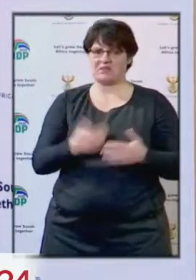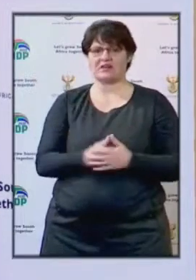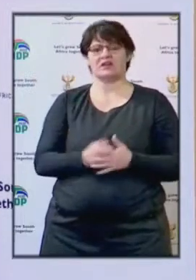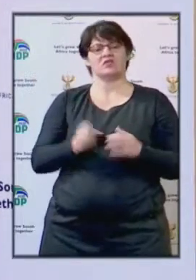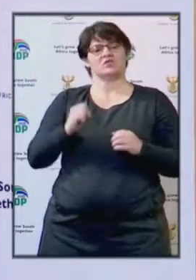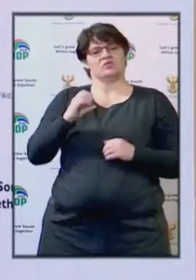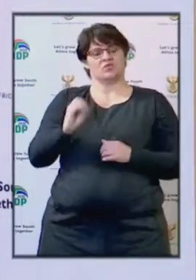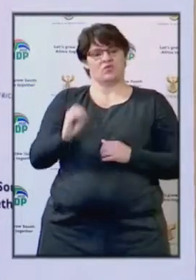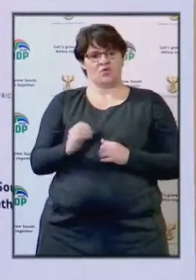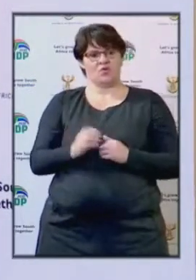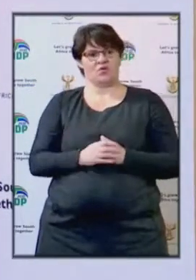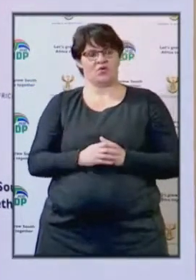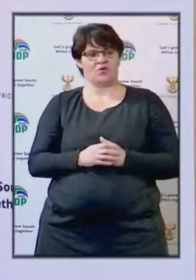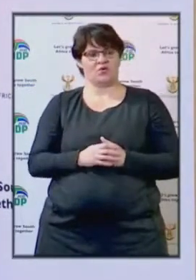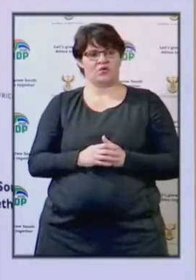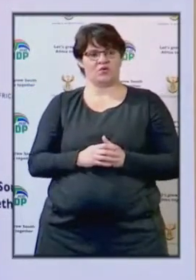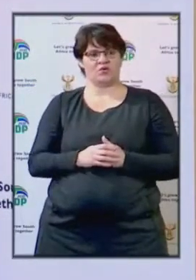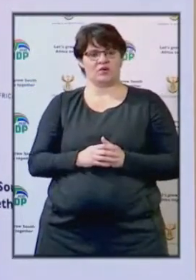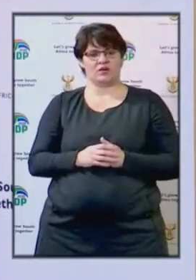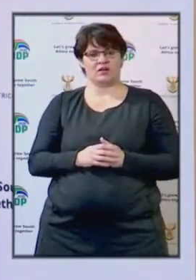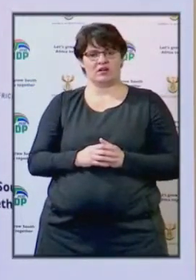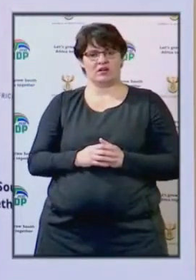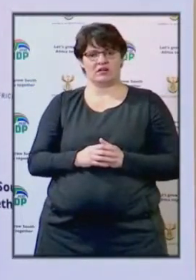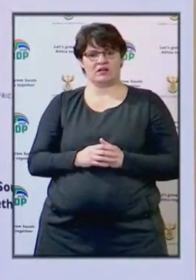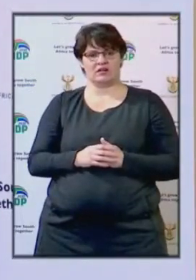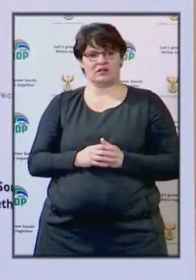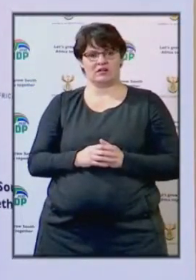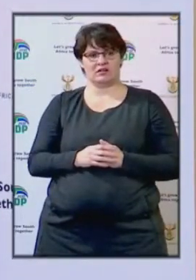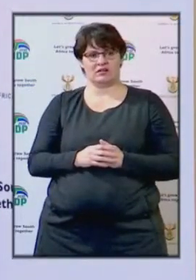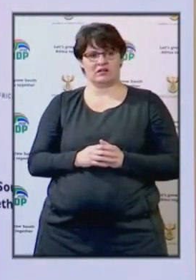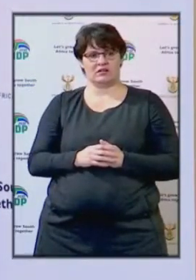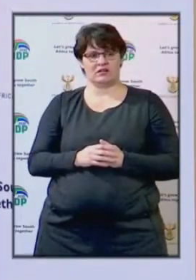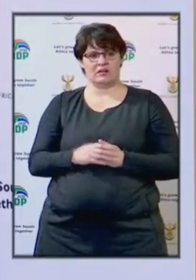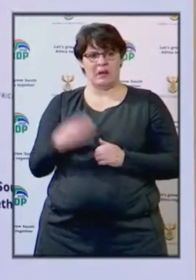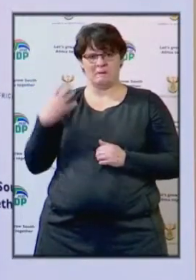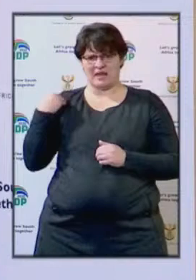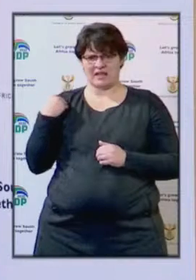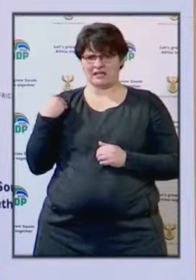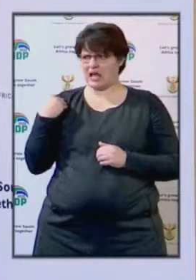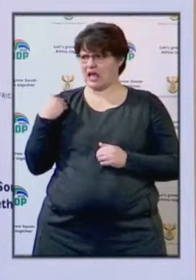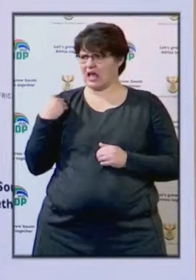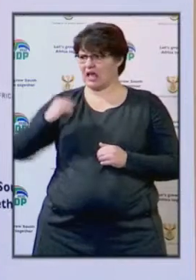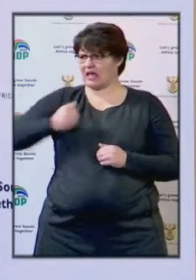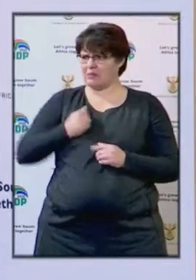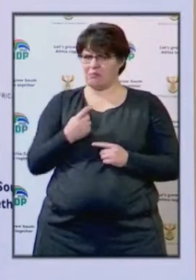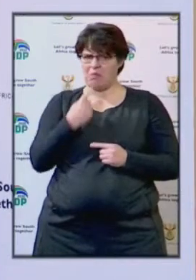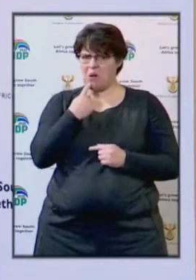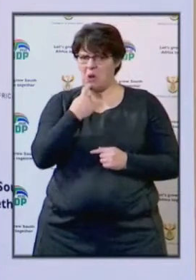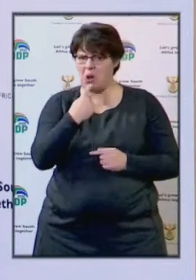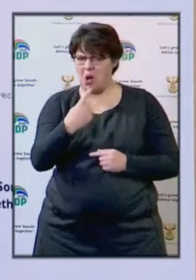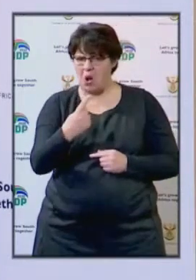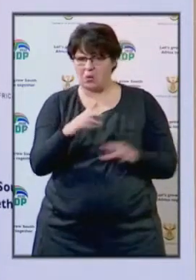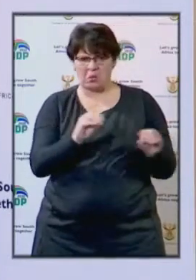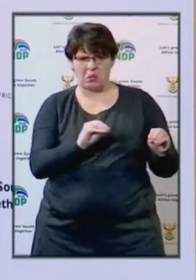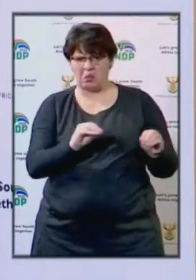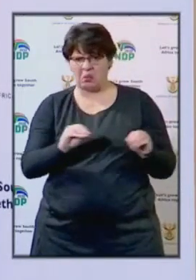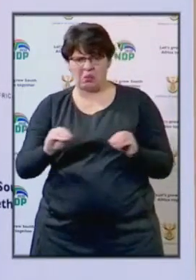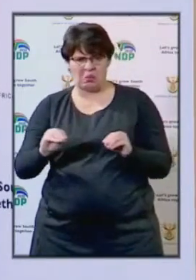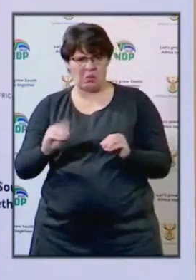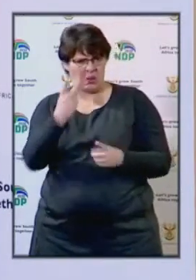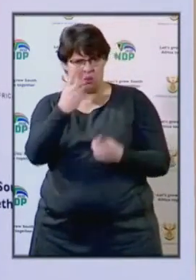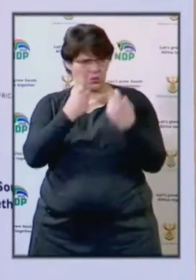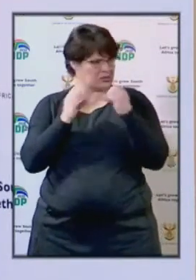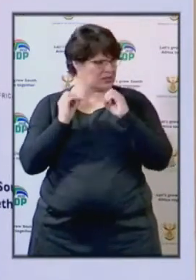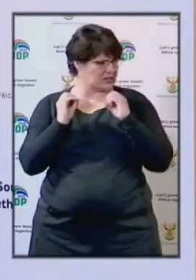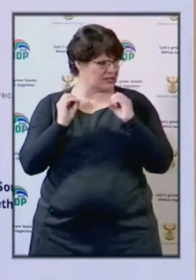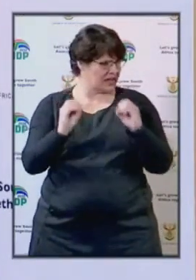So, I don't think we are going to be keeping Minister any longer if there are no questions.